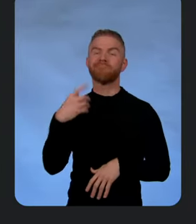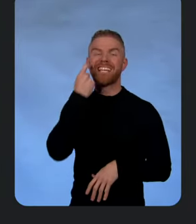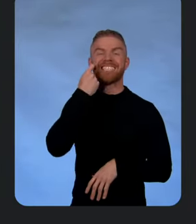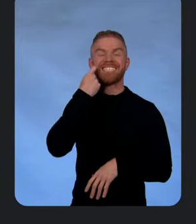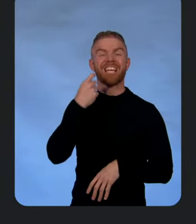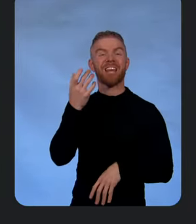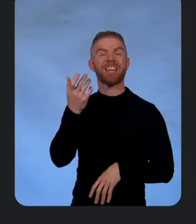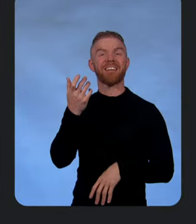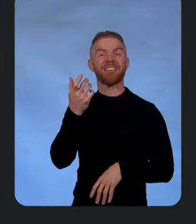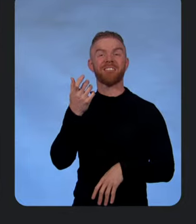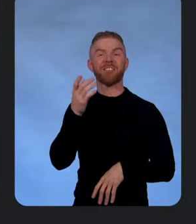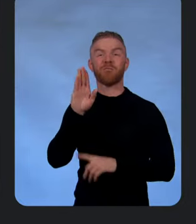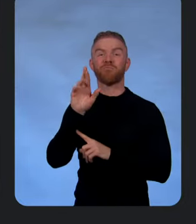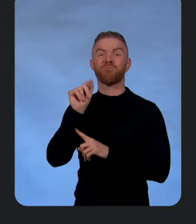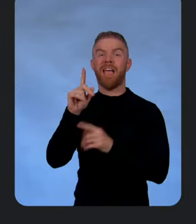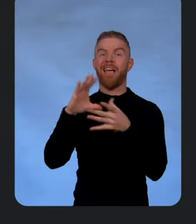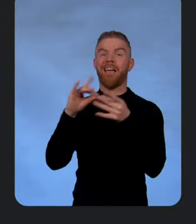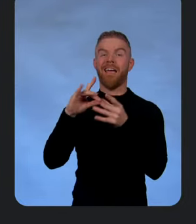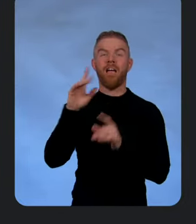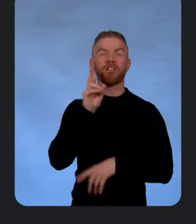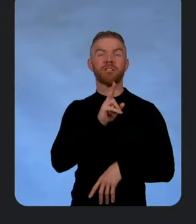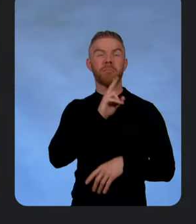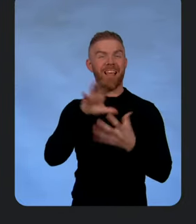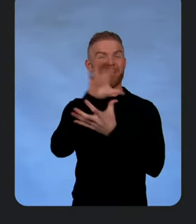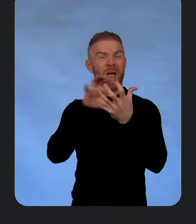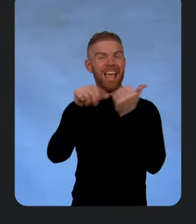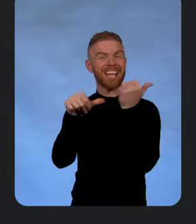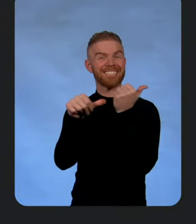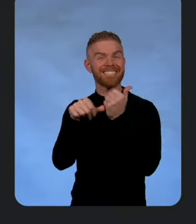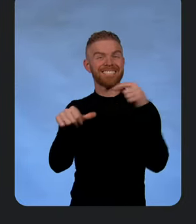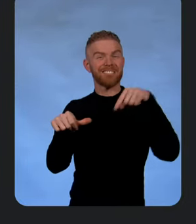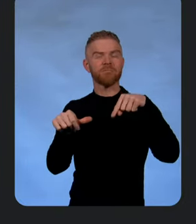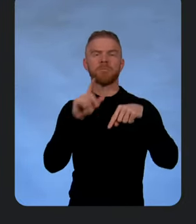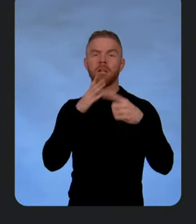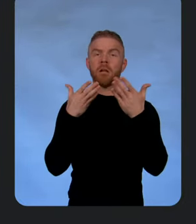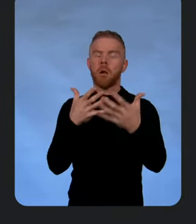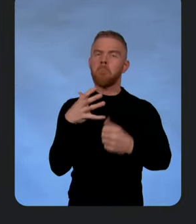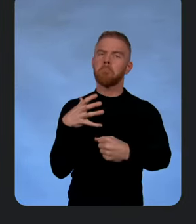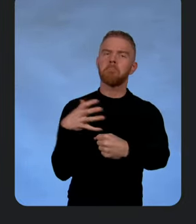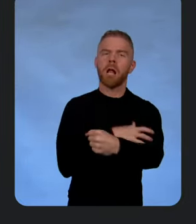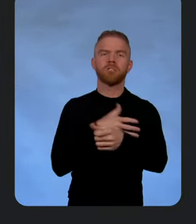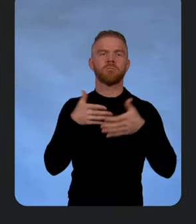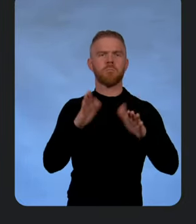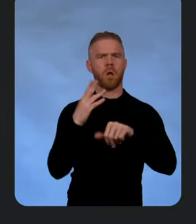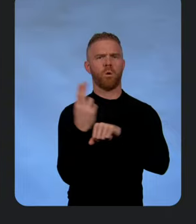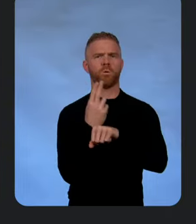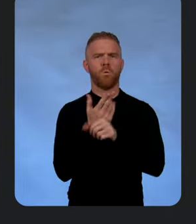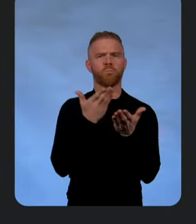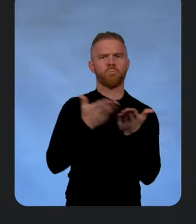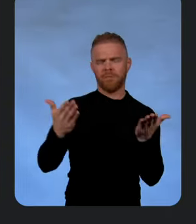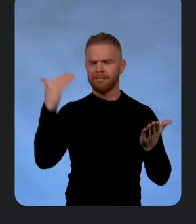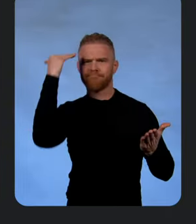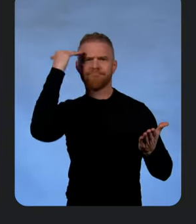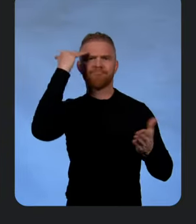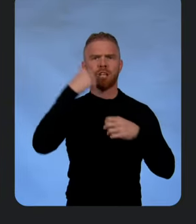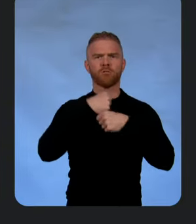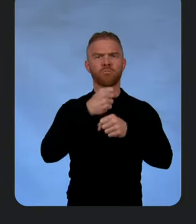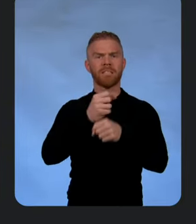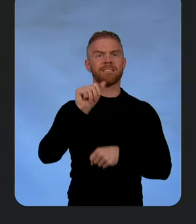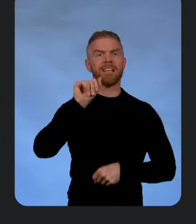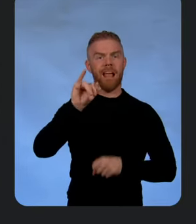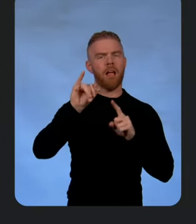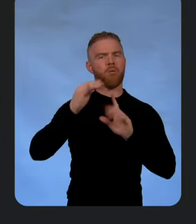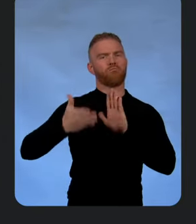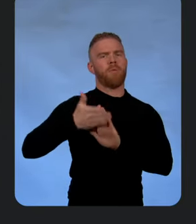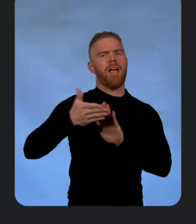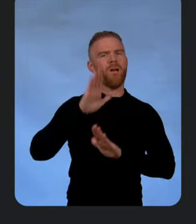us Gemini Cloud Assist. And it offers a very powerful way to use resource away generative AI to run